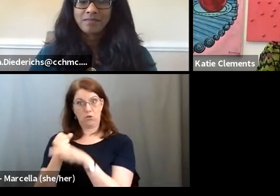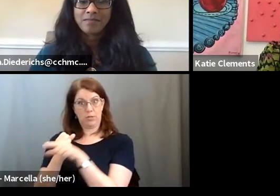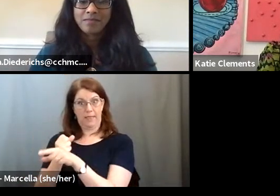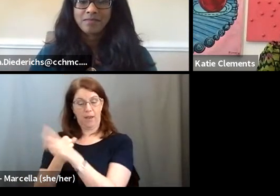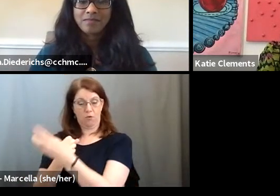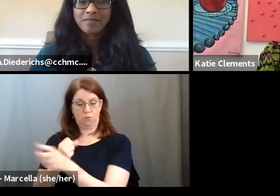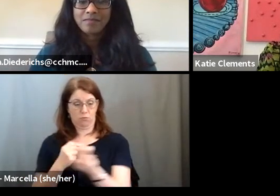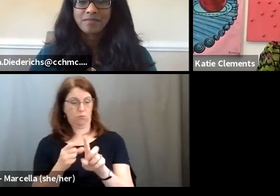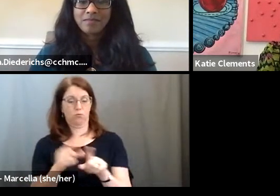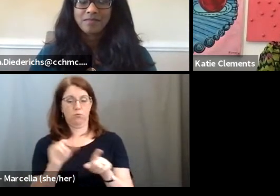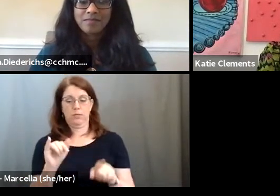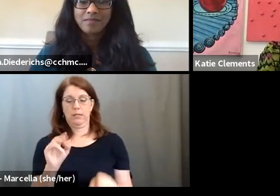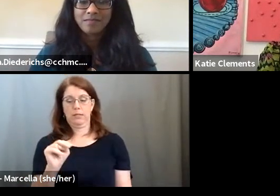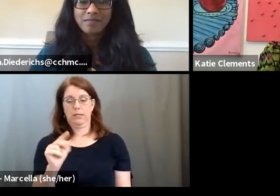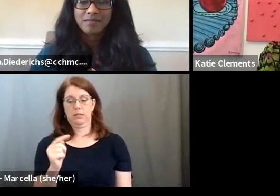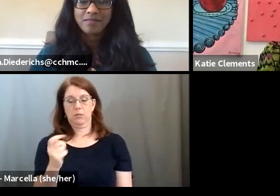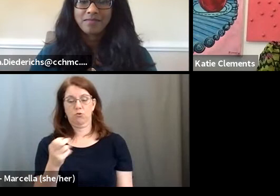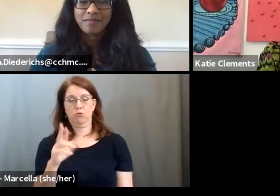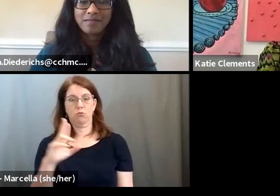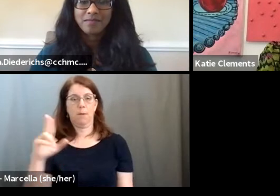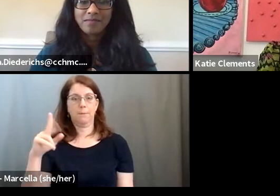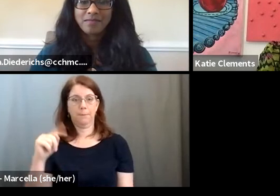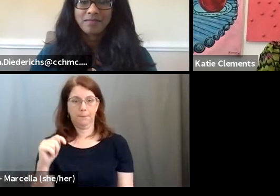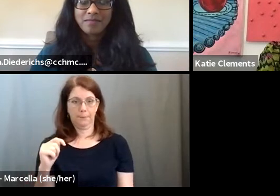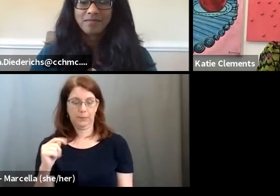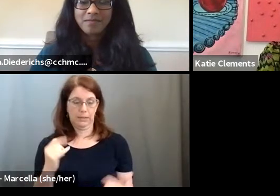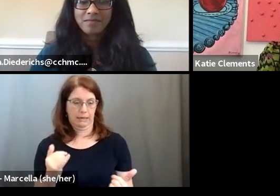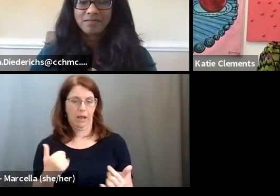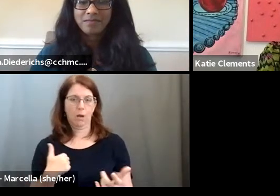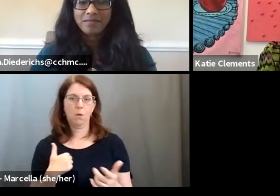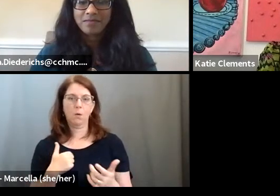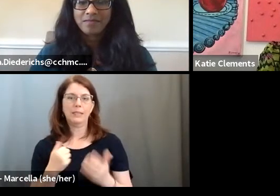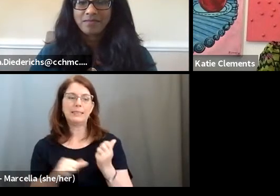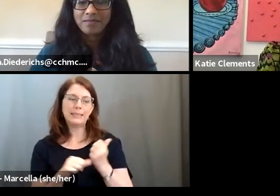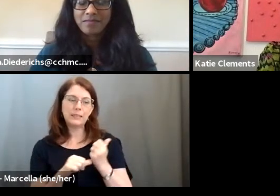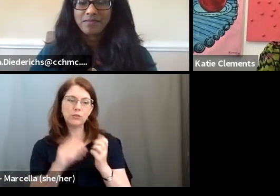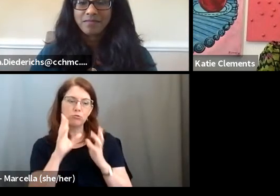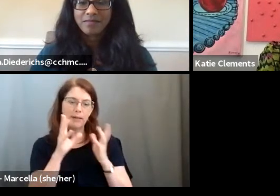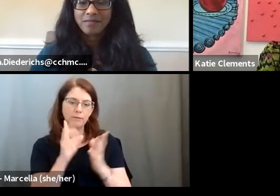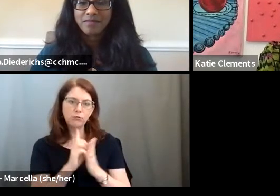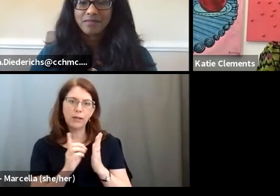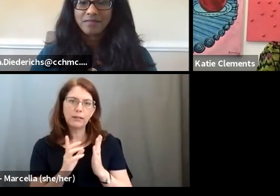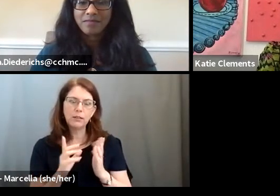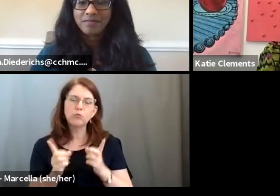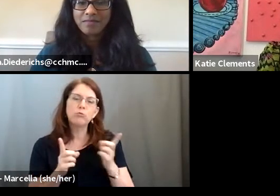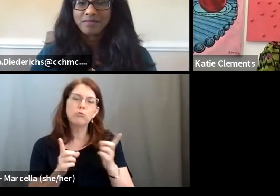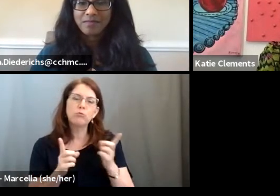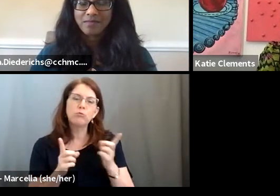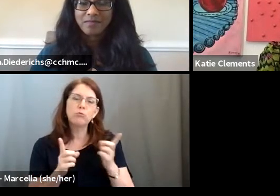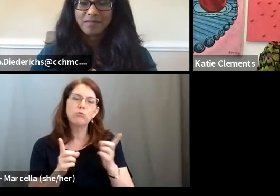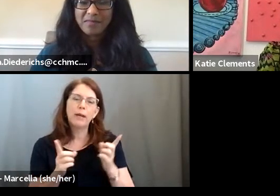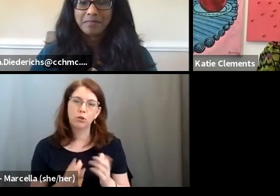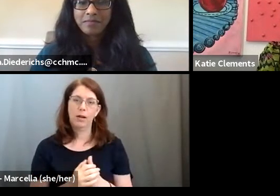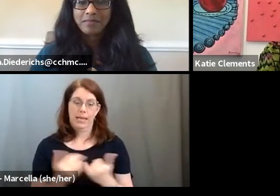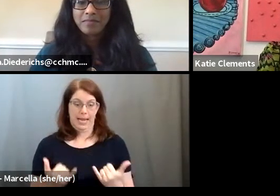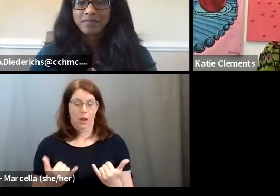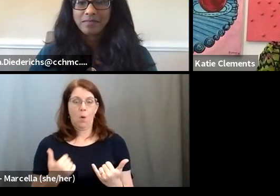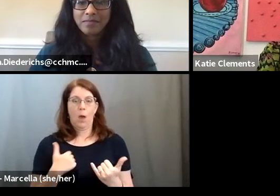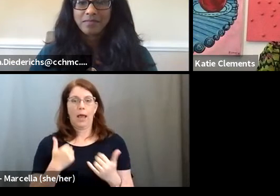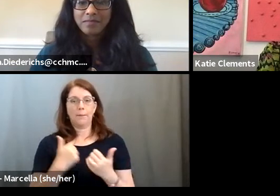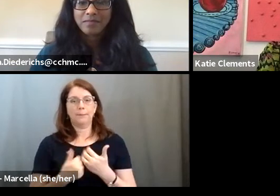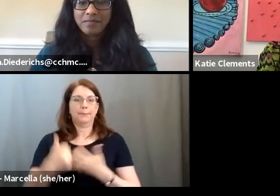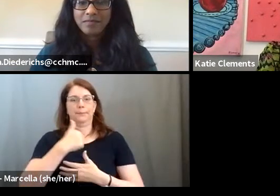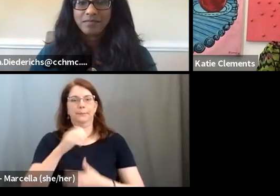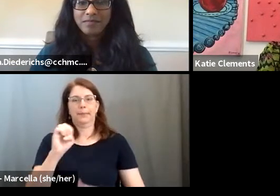Interrupt, where I am right now. Came in as an associate creative director and am at this point an executive